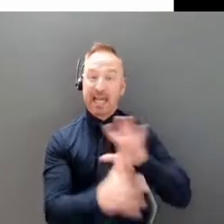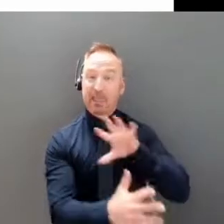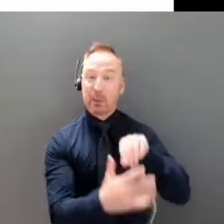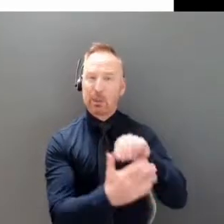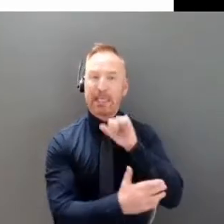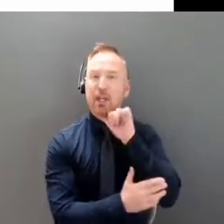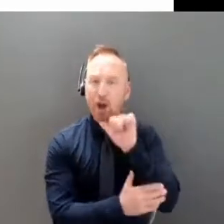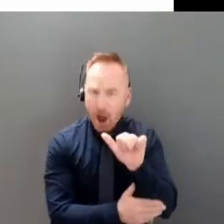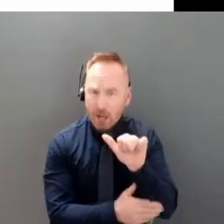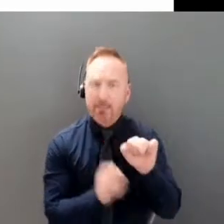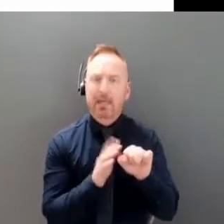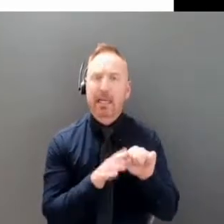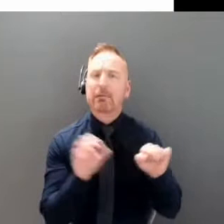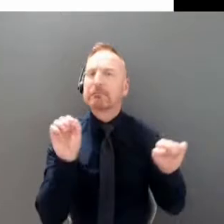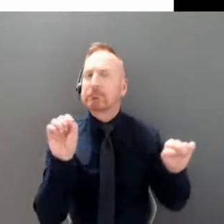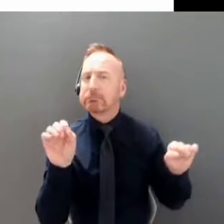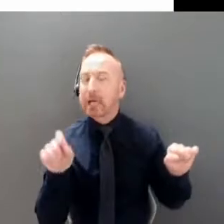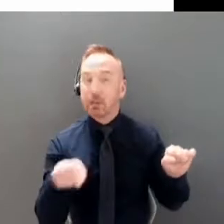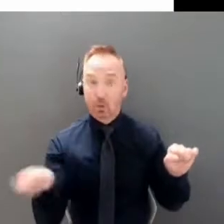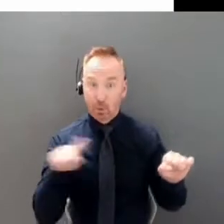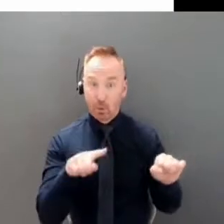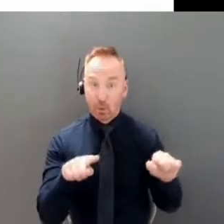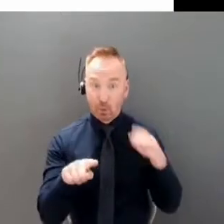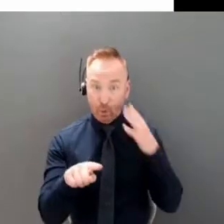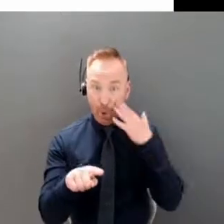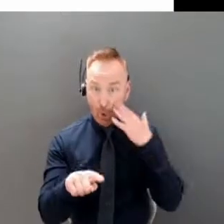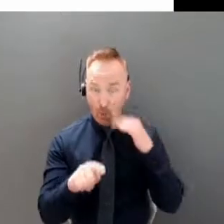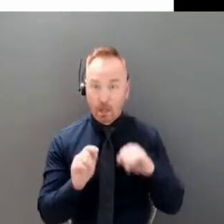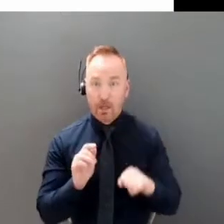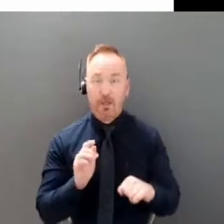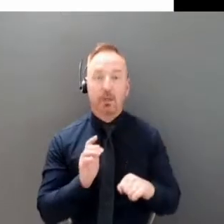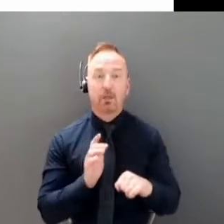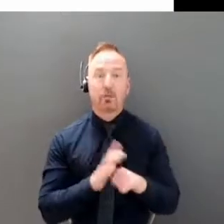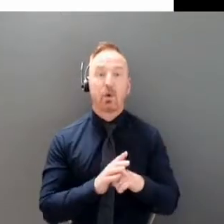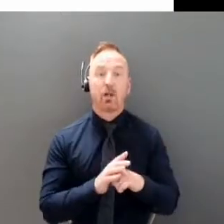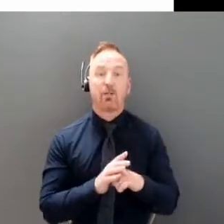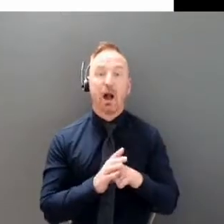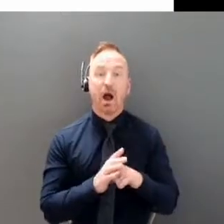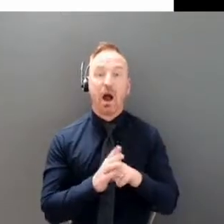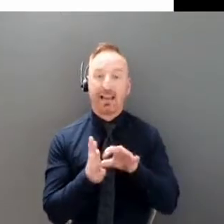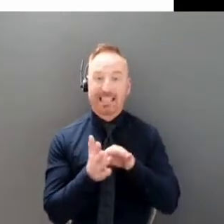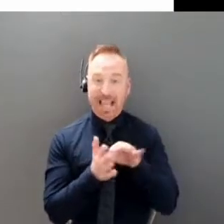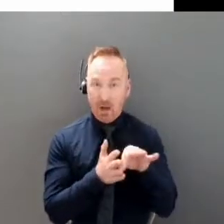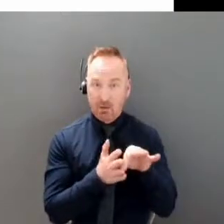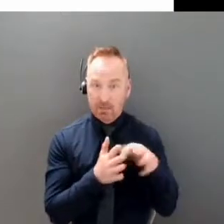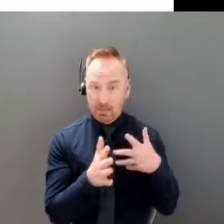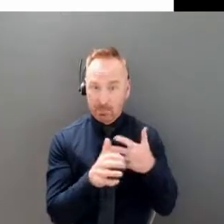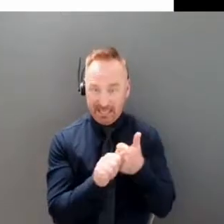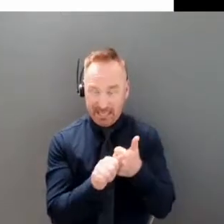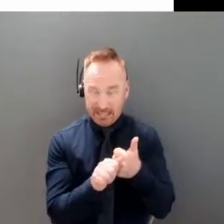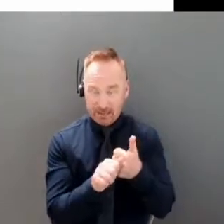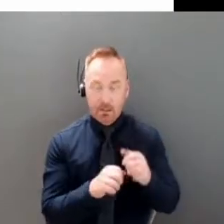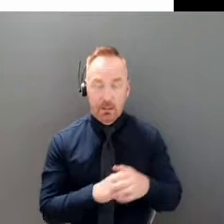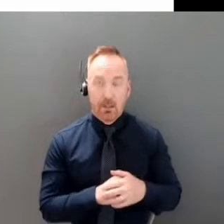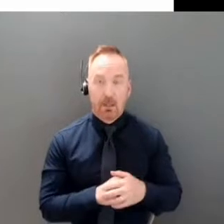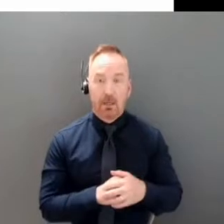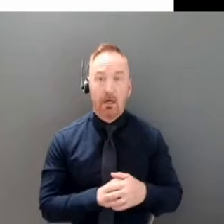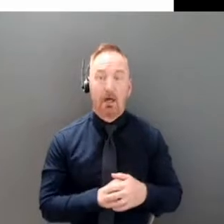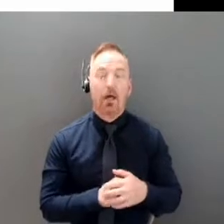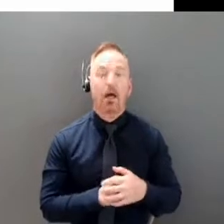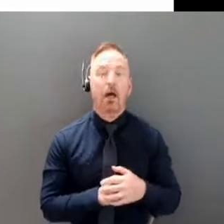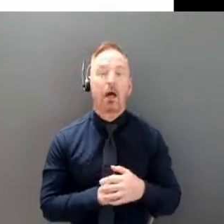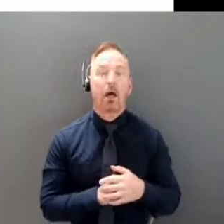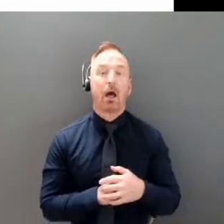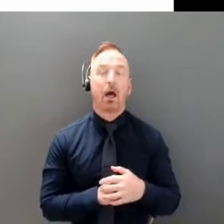so you know for our current accounts in terms of proportions are vaccine, those who are